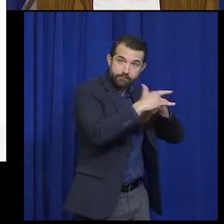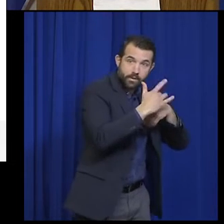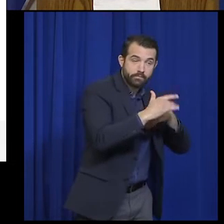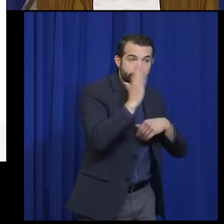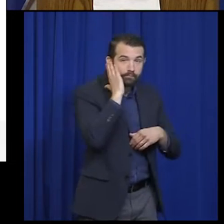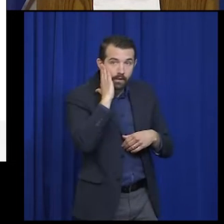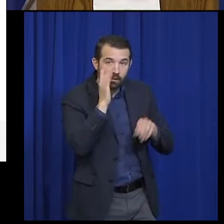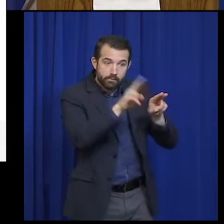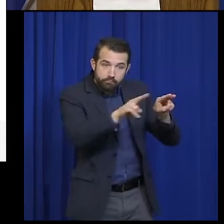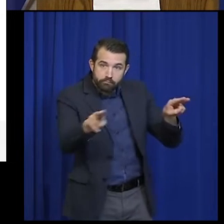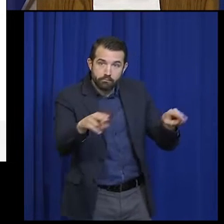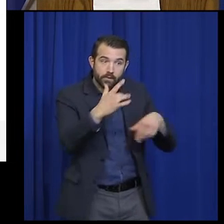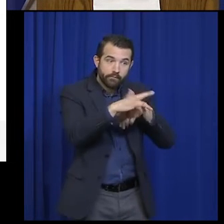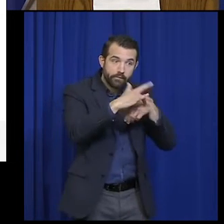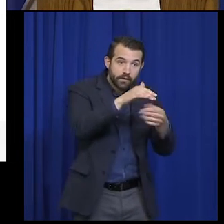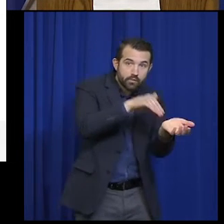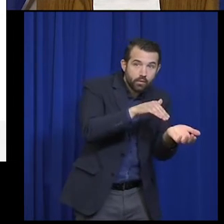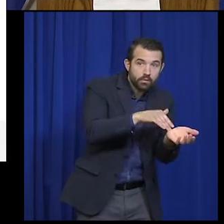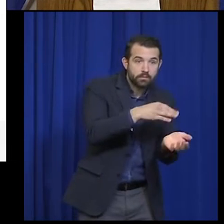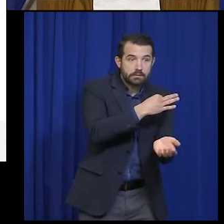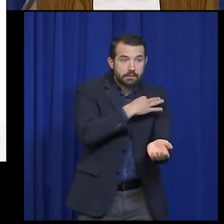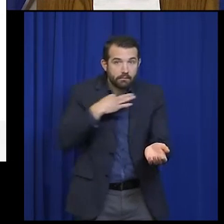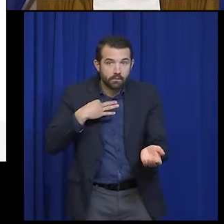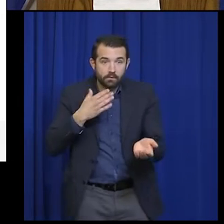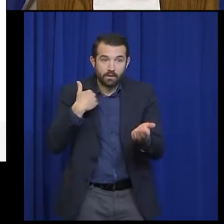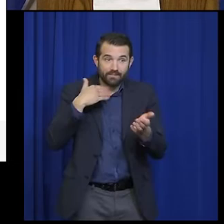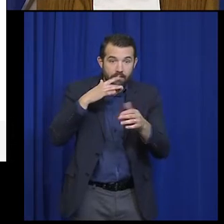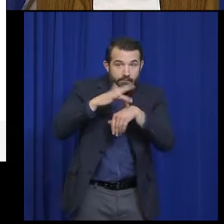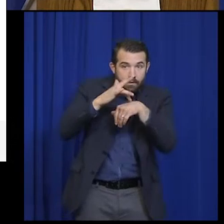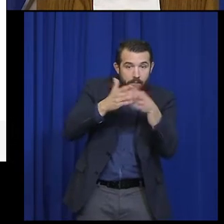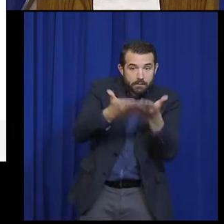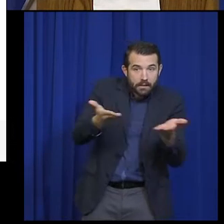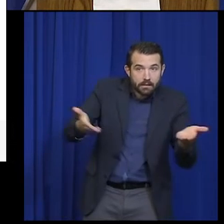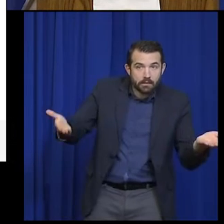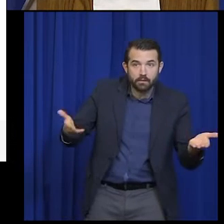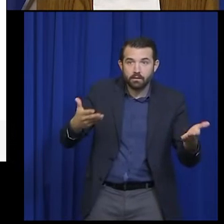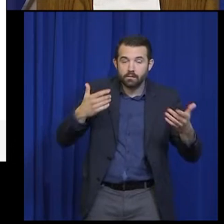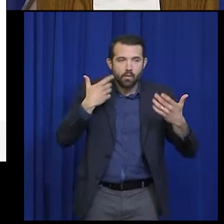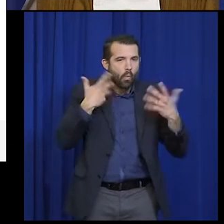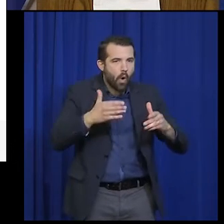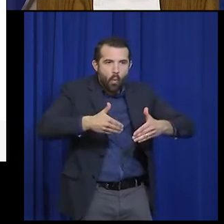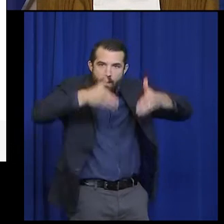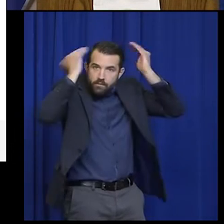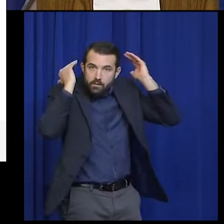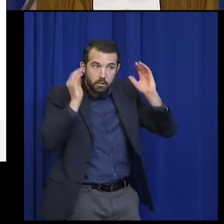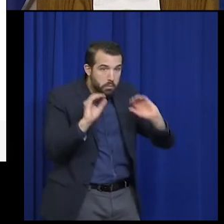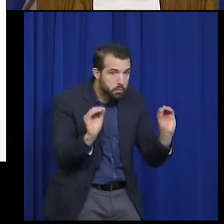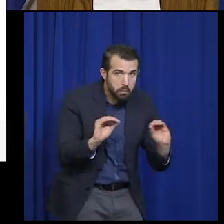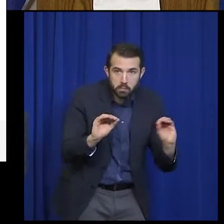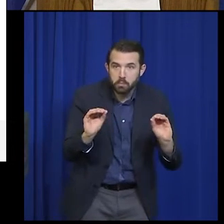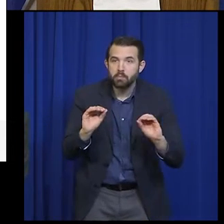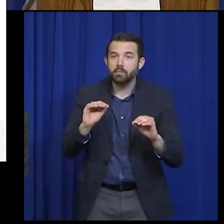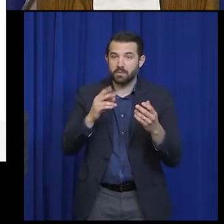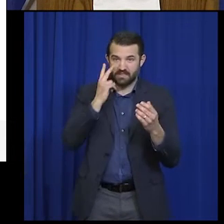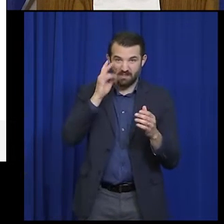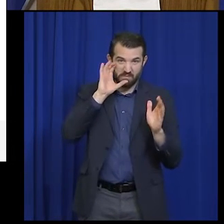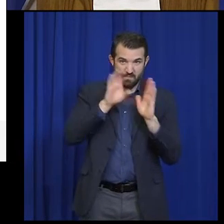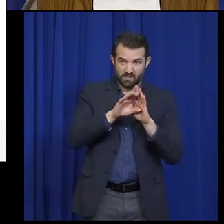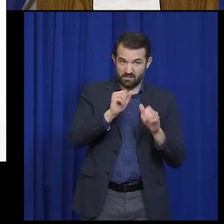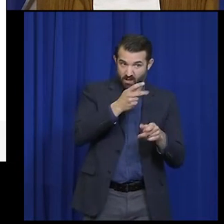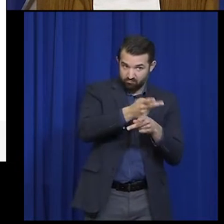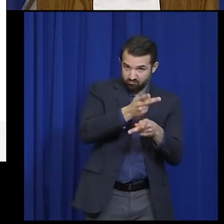every patient with COVID-19 without becoming overwhelmed. And you can see on the chart that's on this slide that